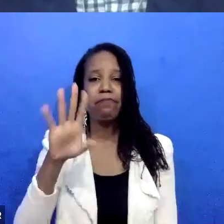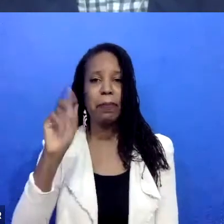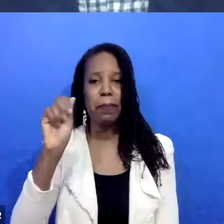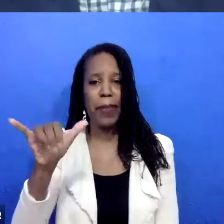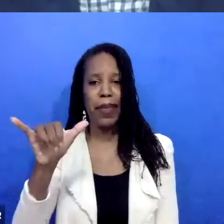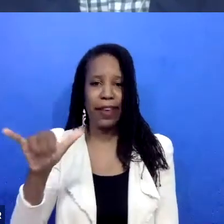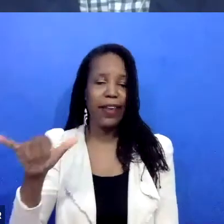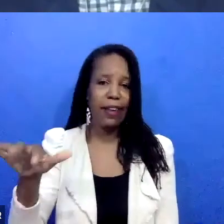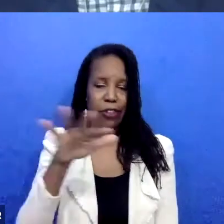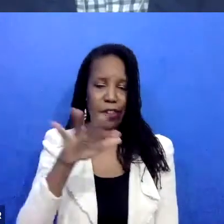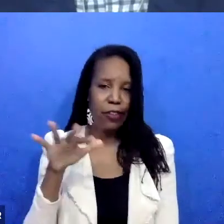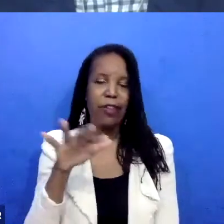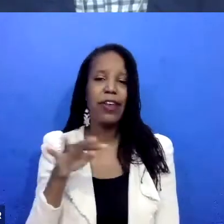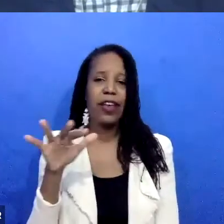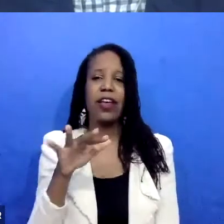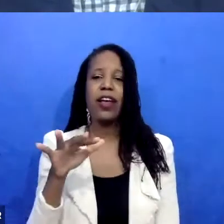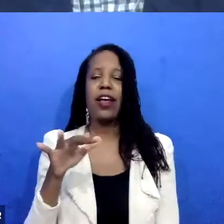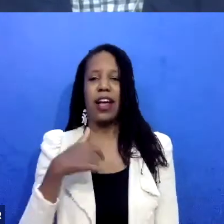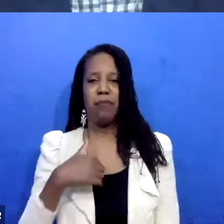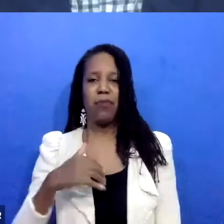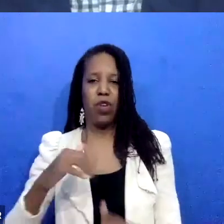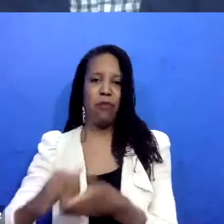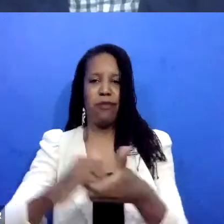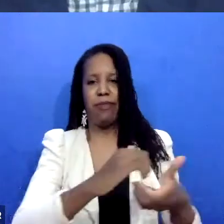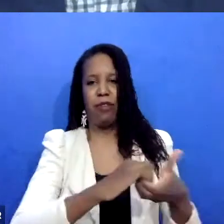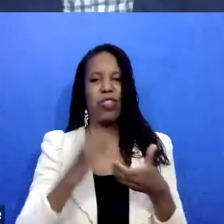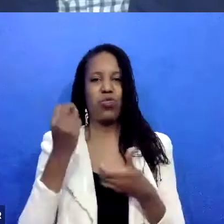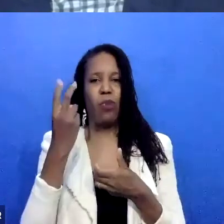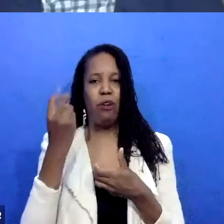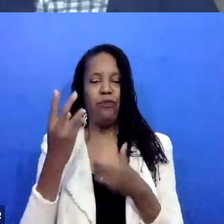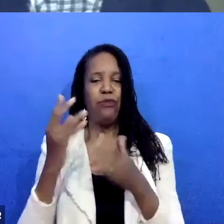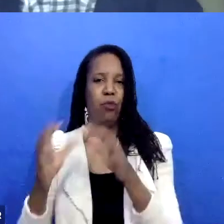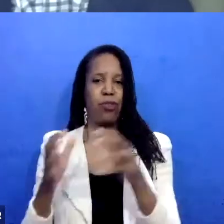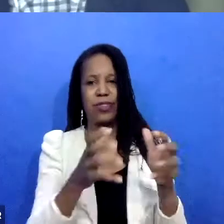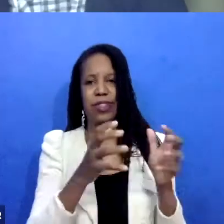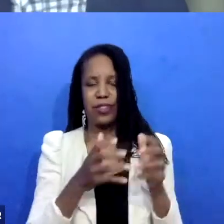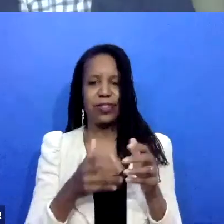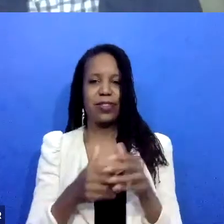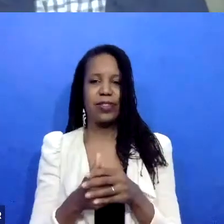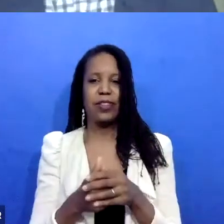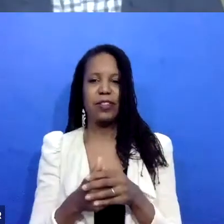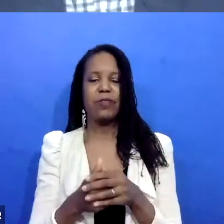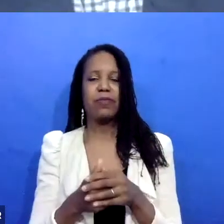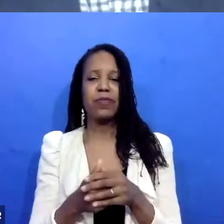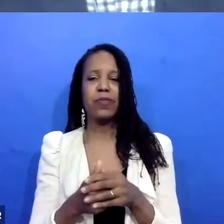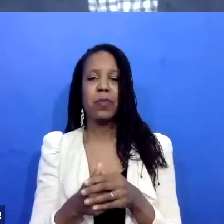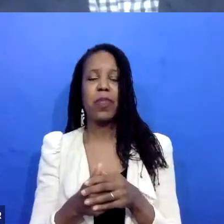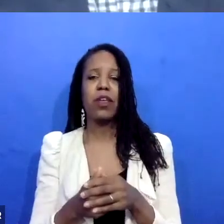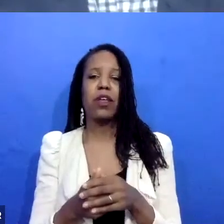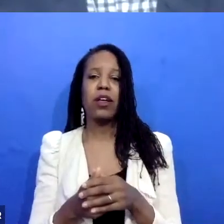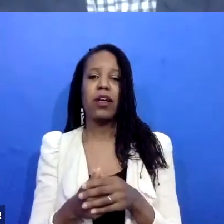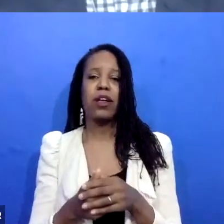And I would say a good half of them are ones that either are working with people